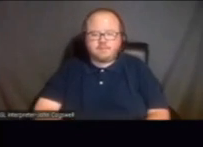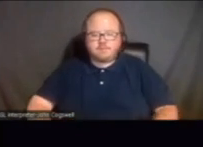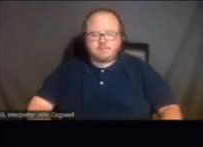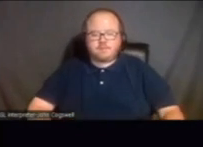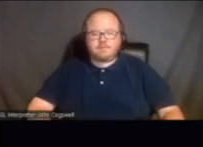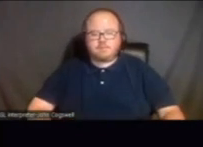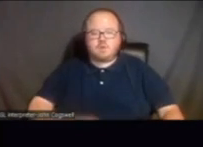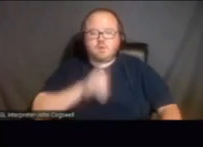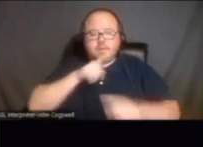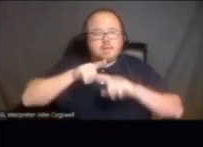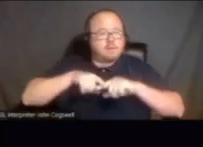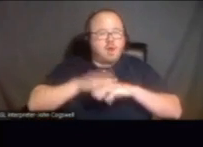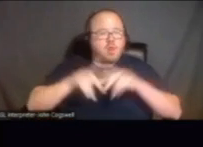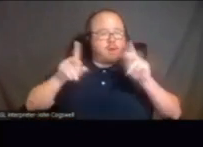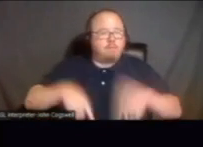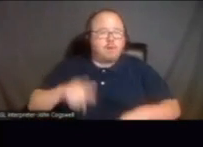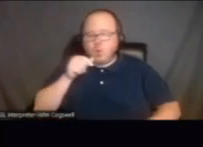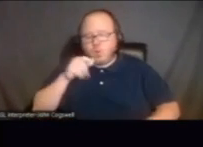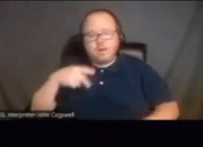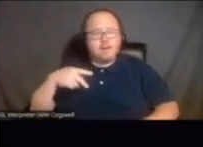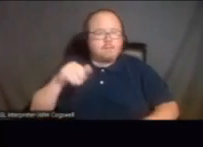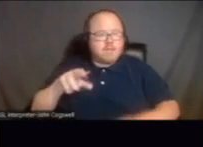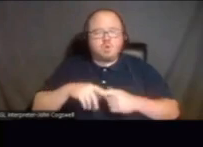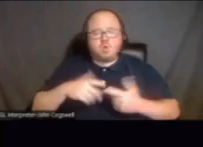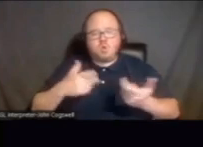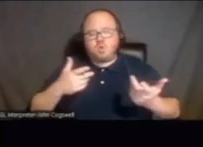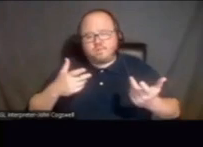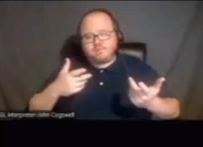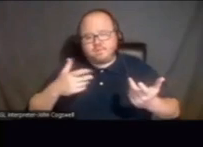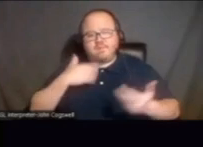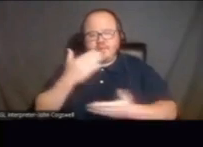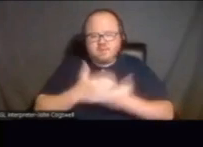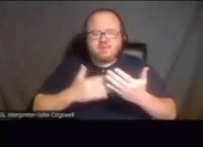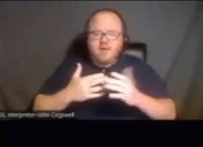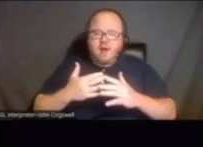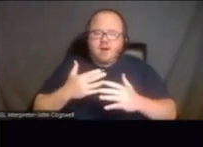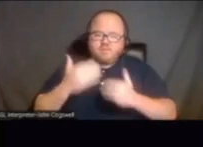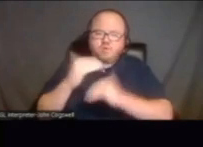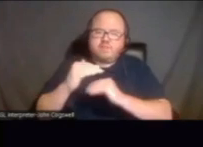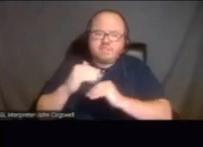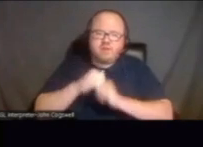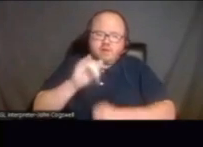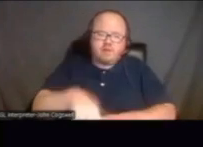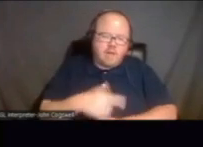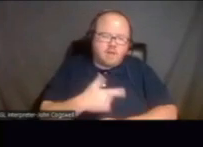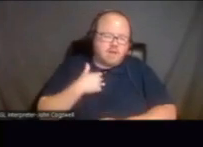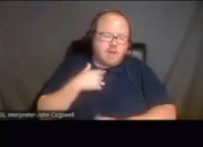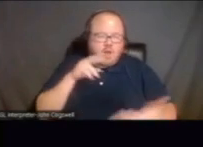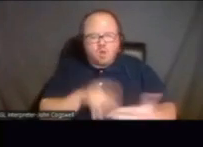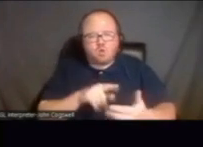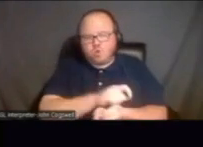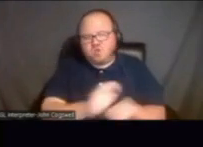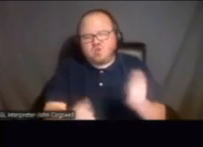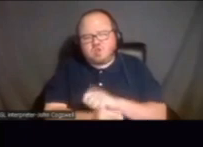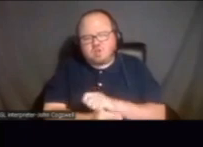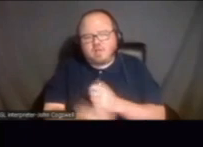So it depends on who the person is, Peter. There's some restrictions around. I think they were looking to change